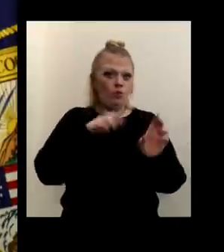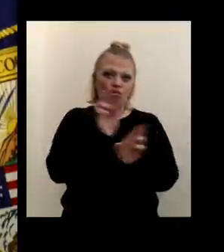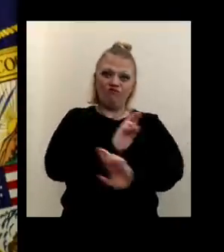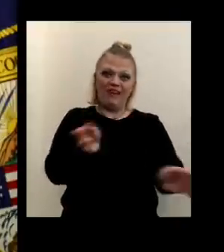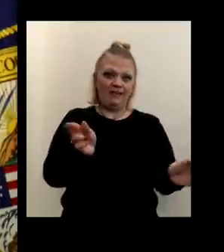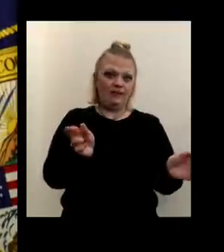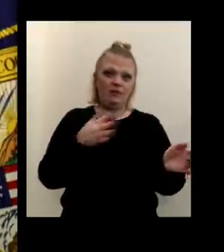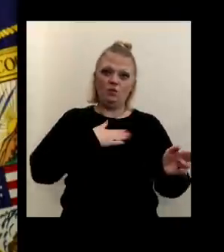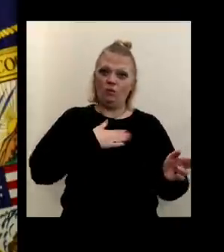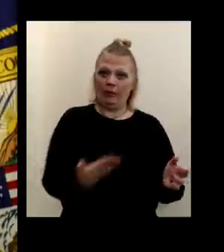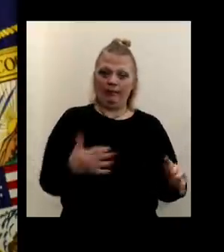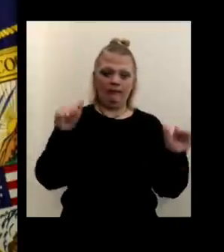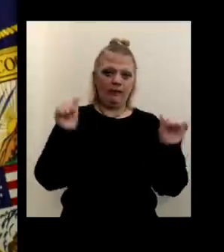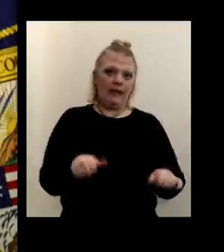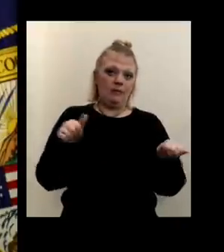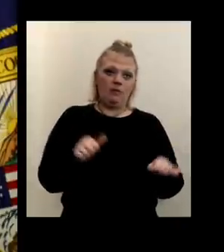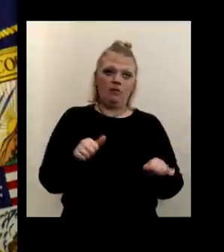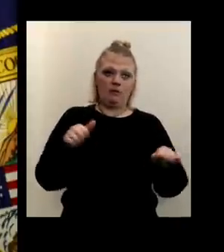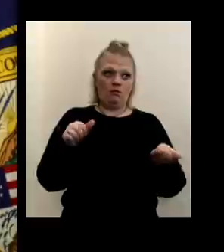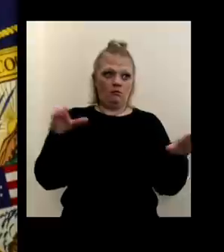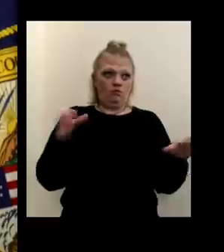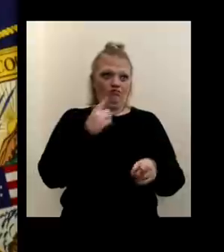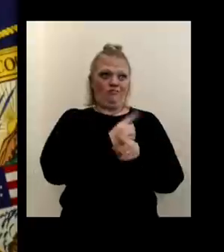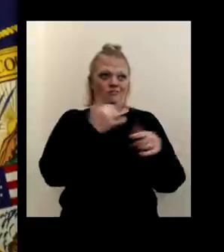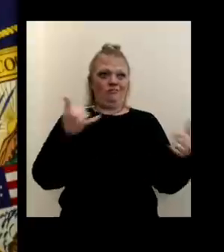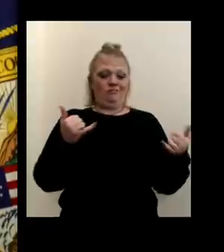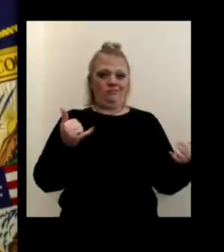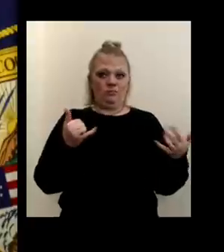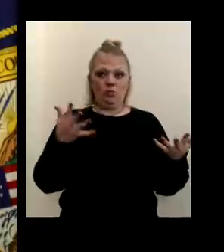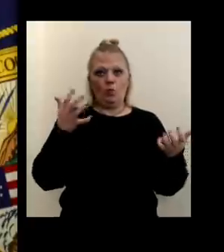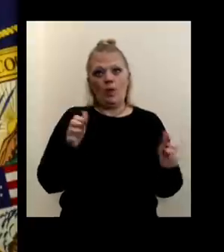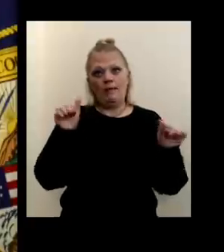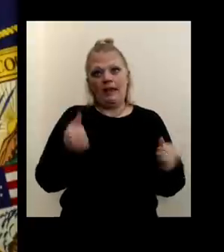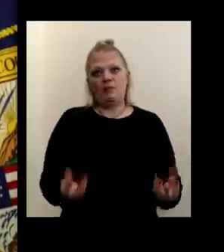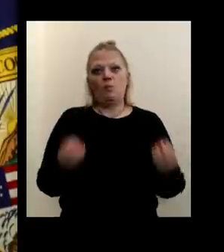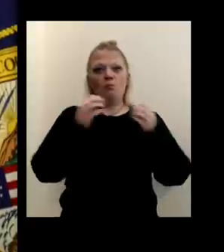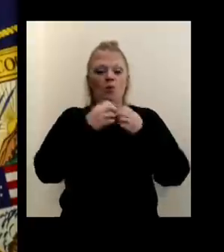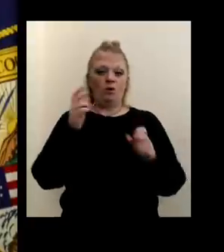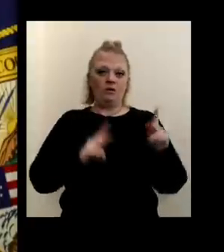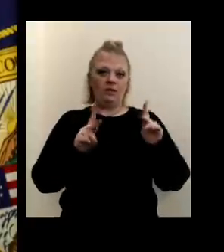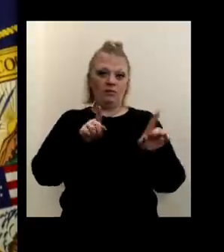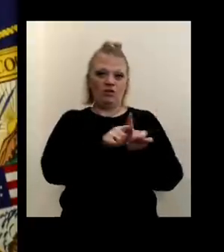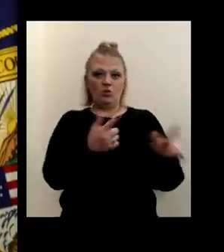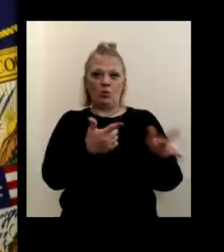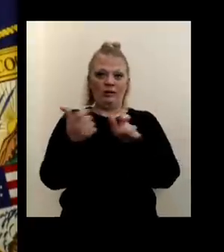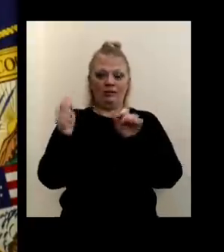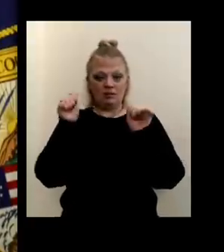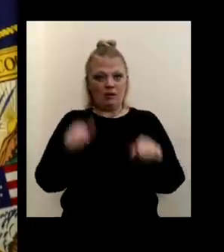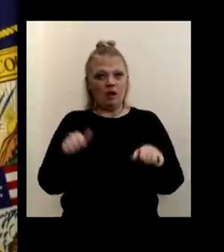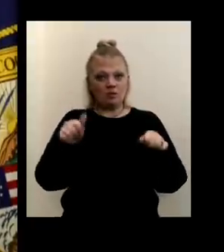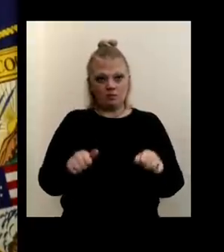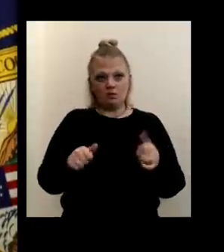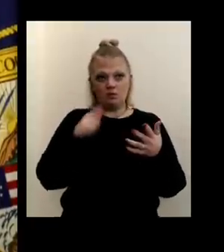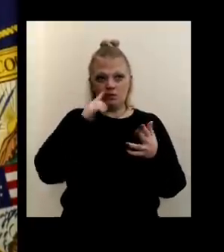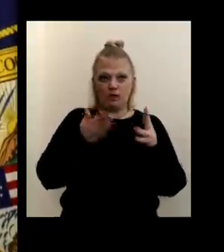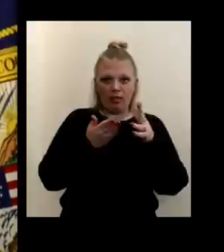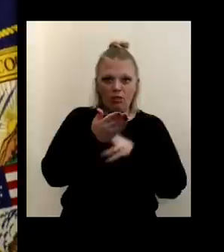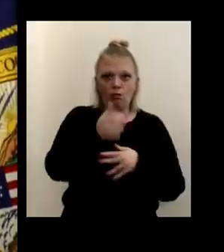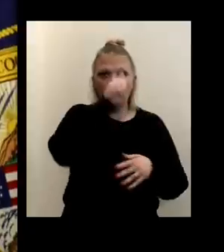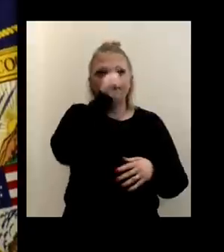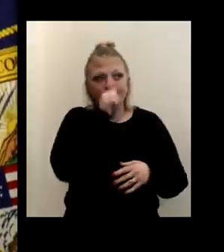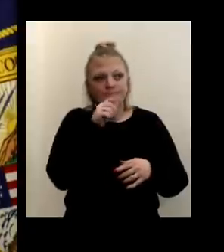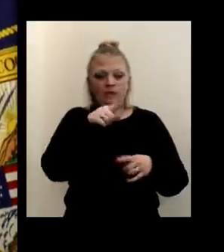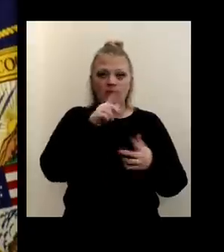saying, we're willing, we're able, and we're doing it right now. We would just like to be able to do more people as quickly as possible to get us through this period,